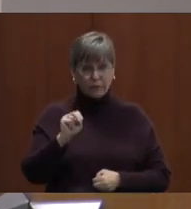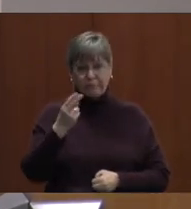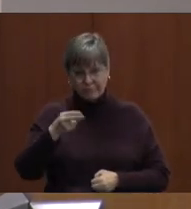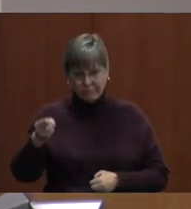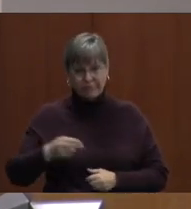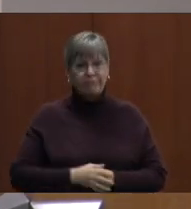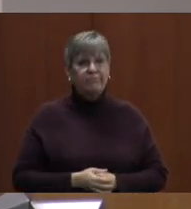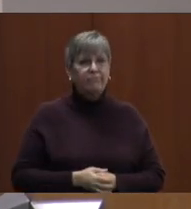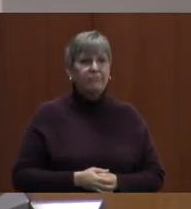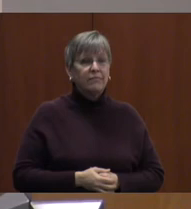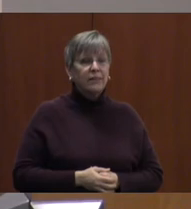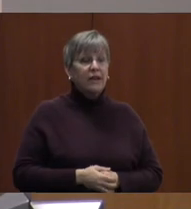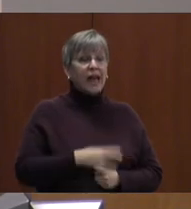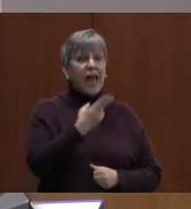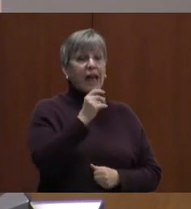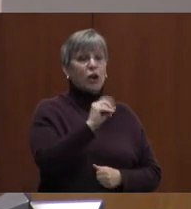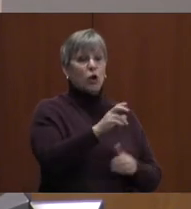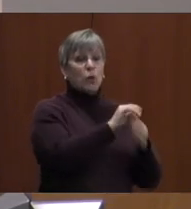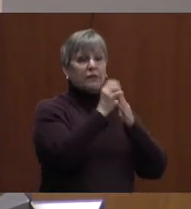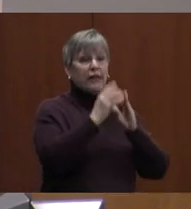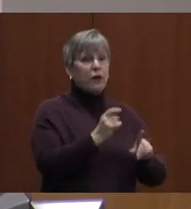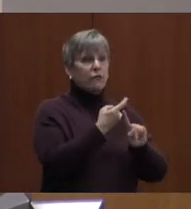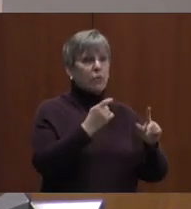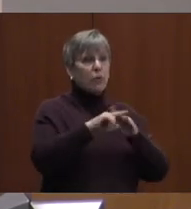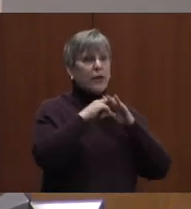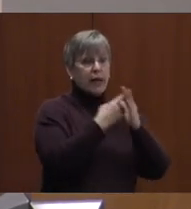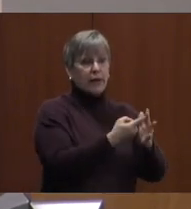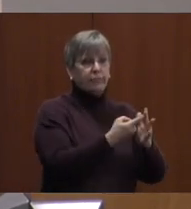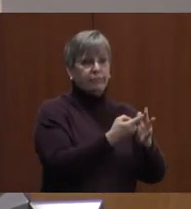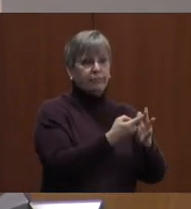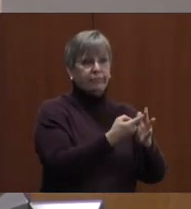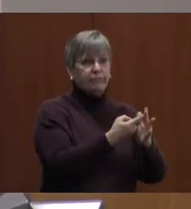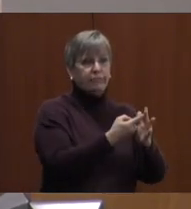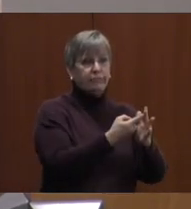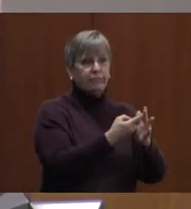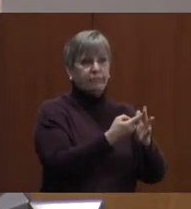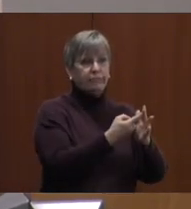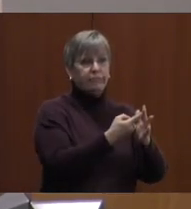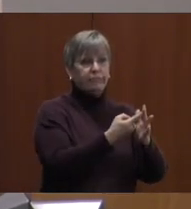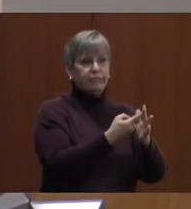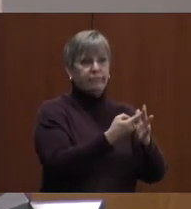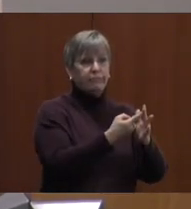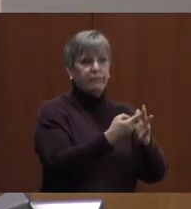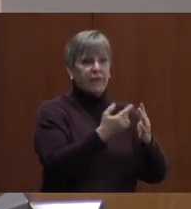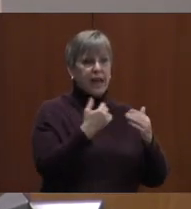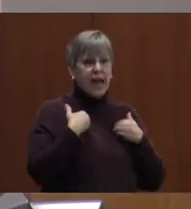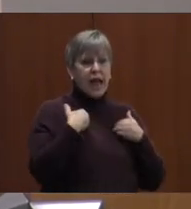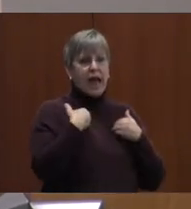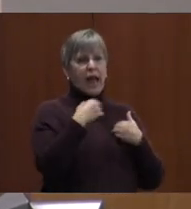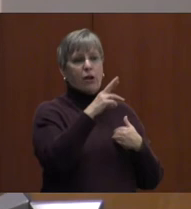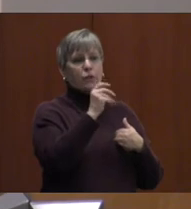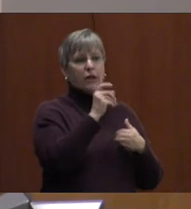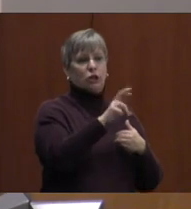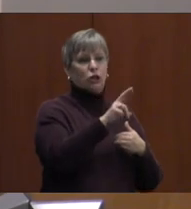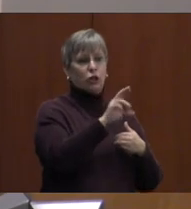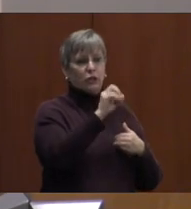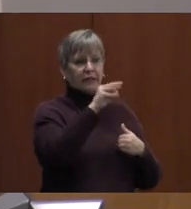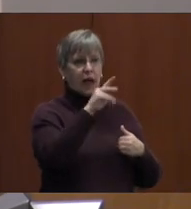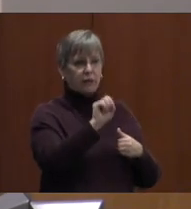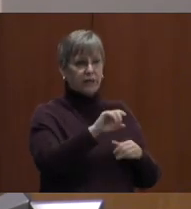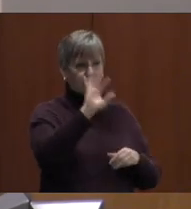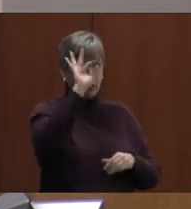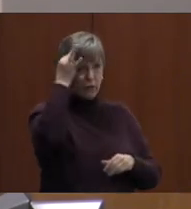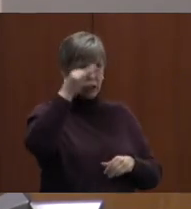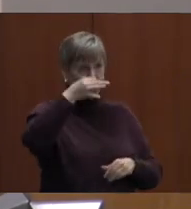was a leader from the very beginning. He had Ranger scouts in the Indian and the